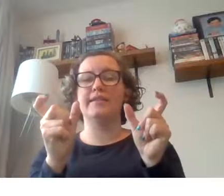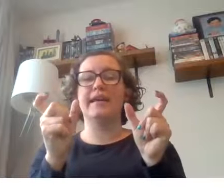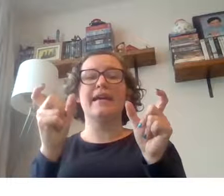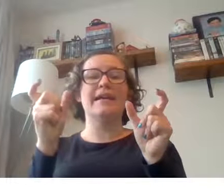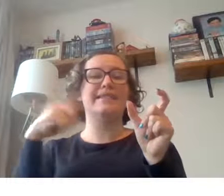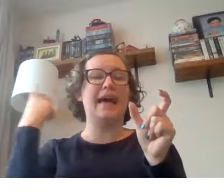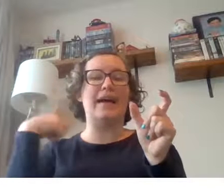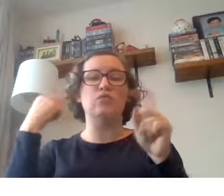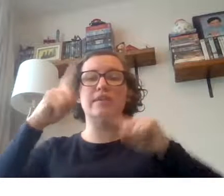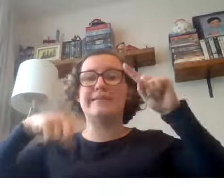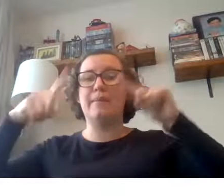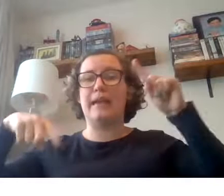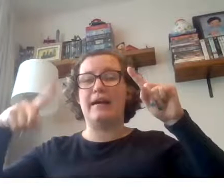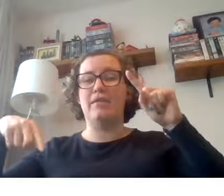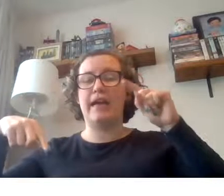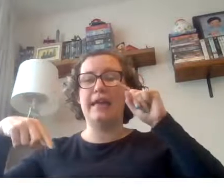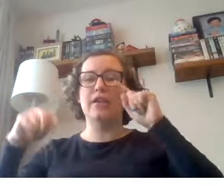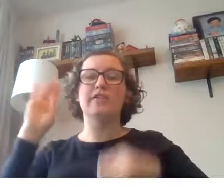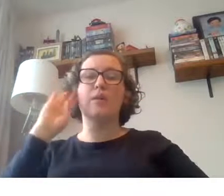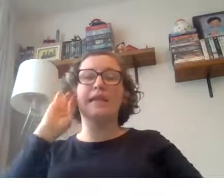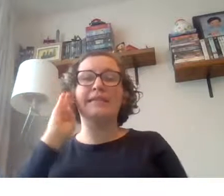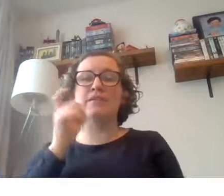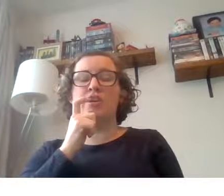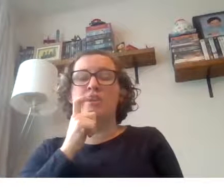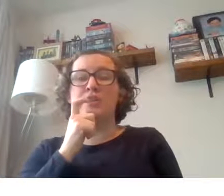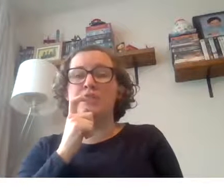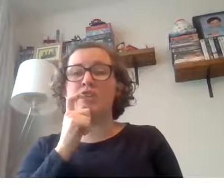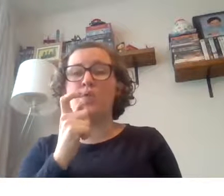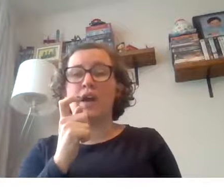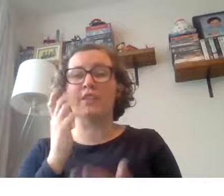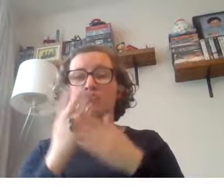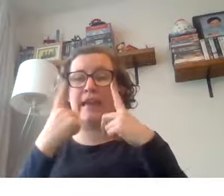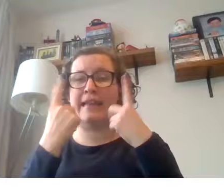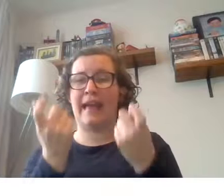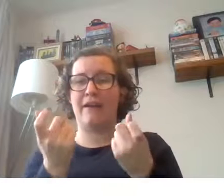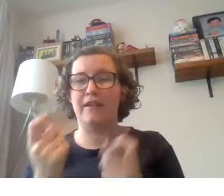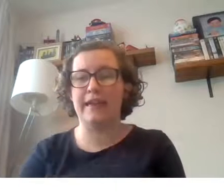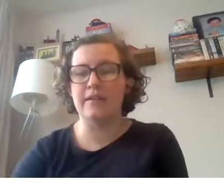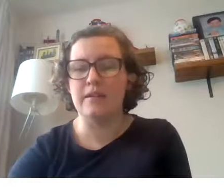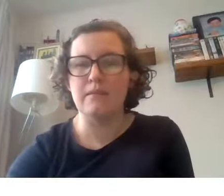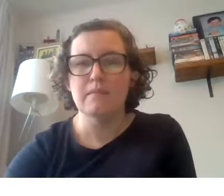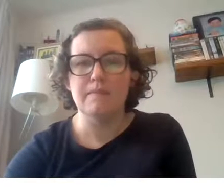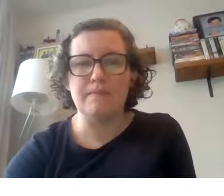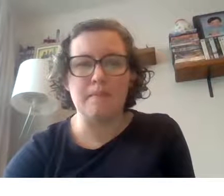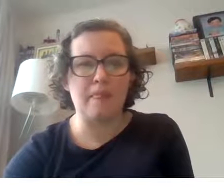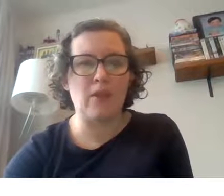words sound similar okay so listen to the words really carefully